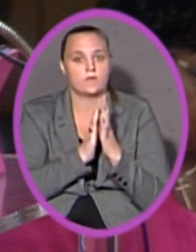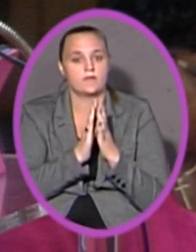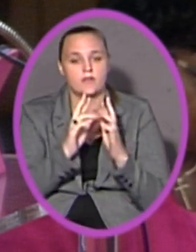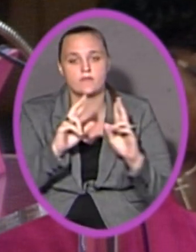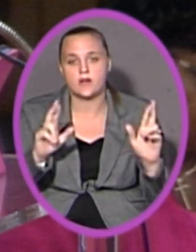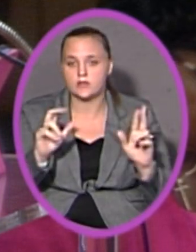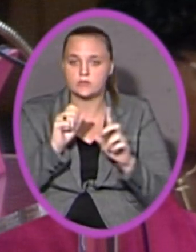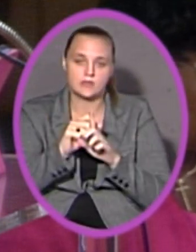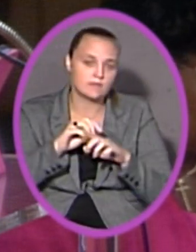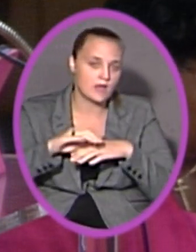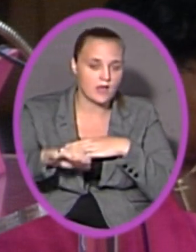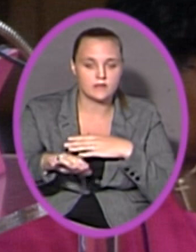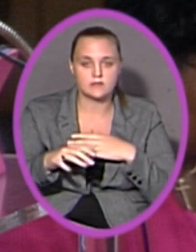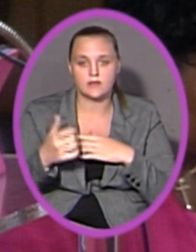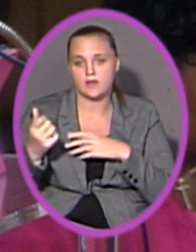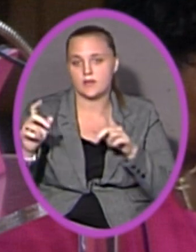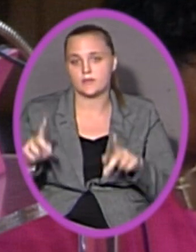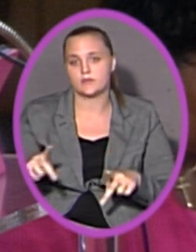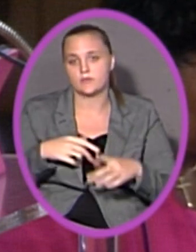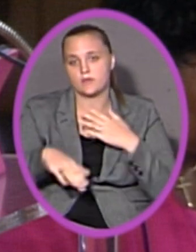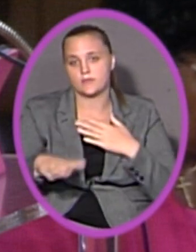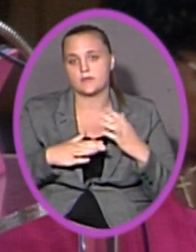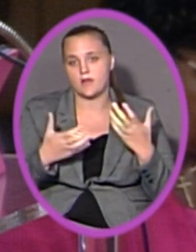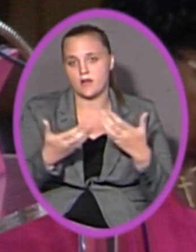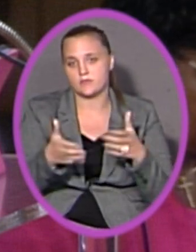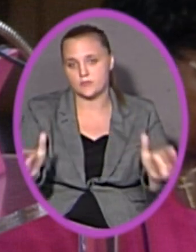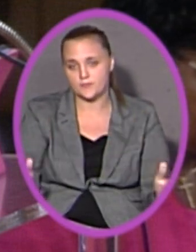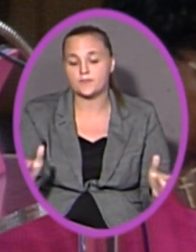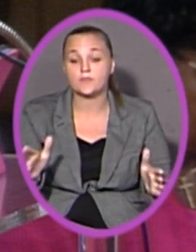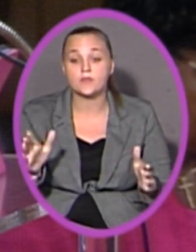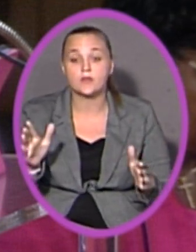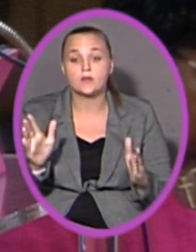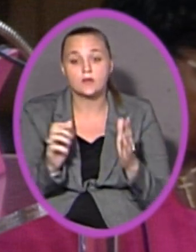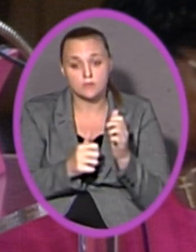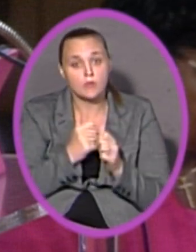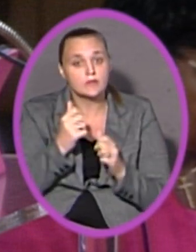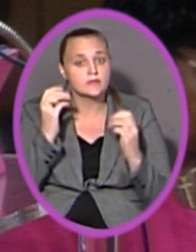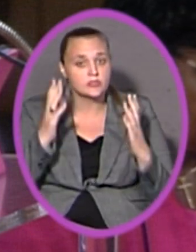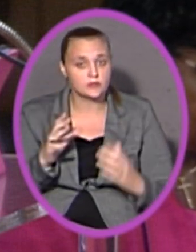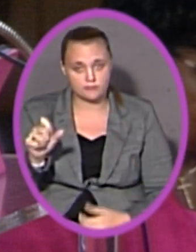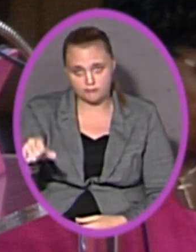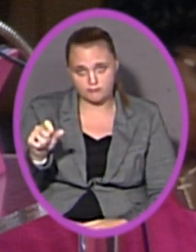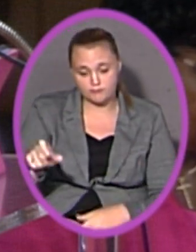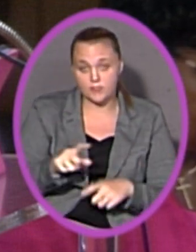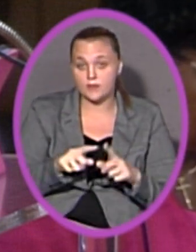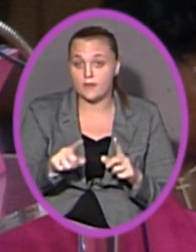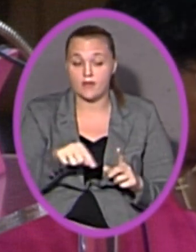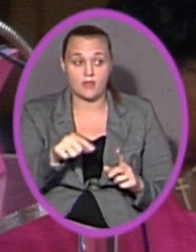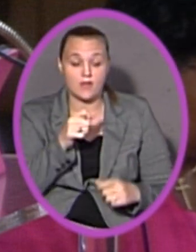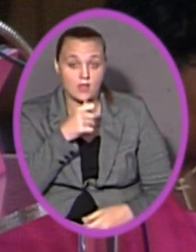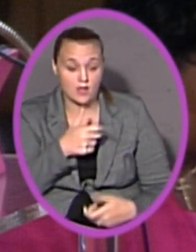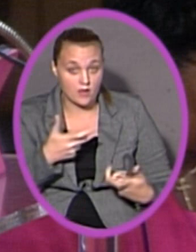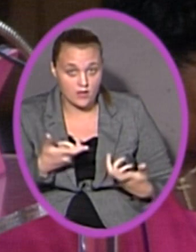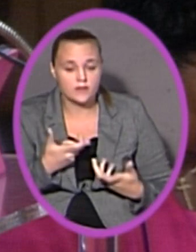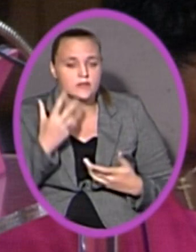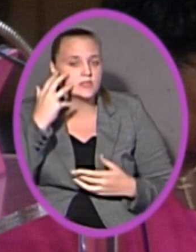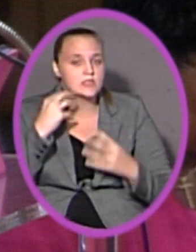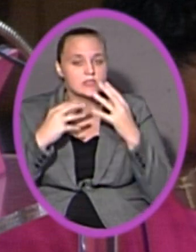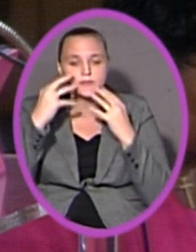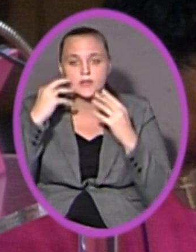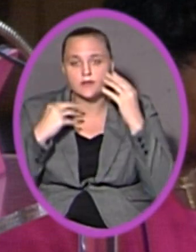an impact on all who crossed my classroom door. Most new teachers are, but what they aren't is experienced.